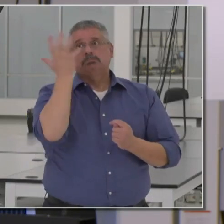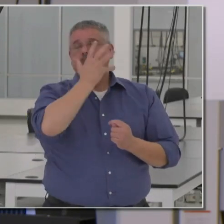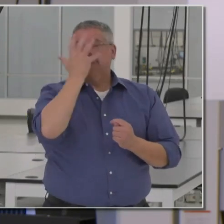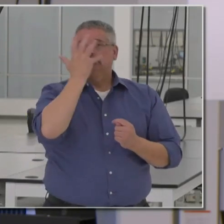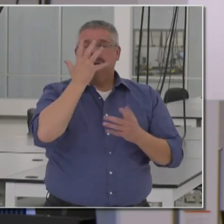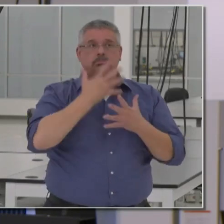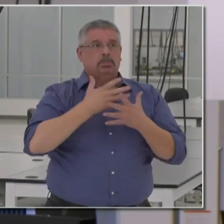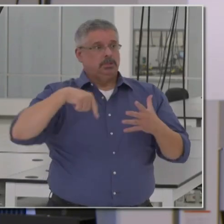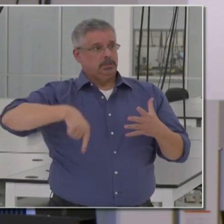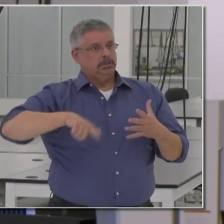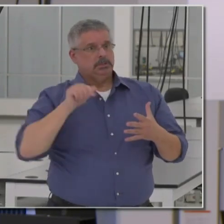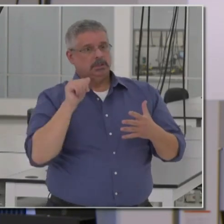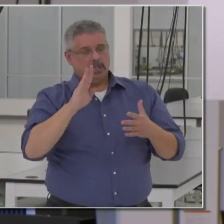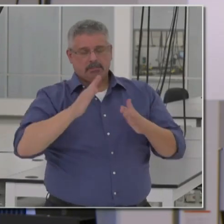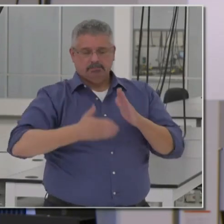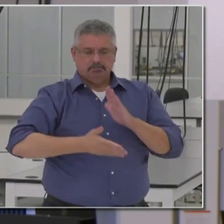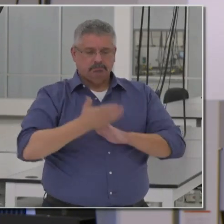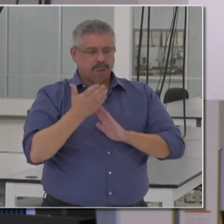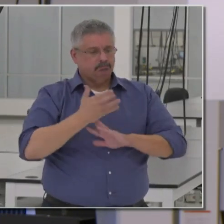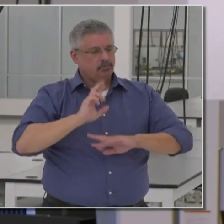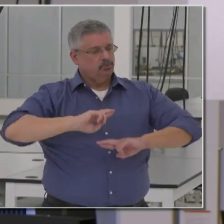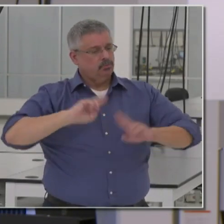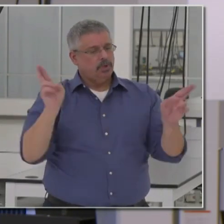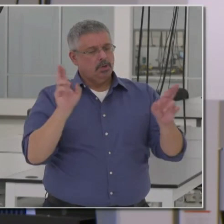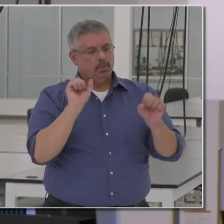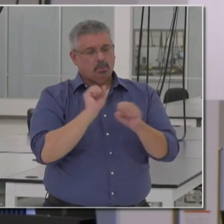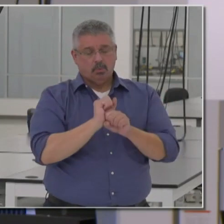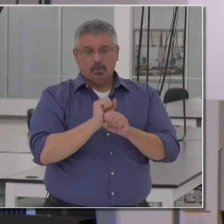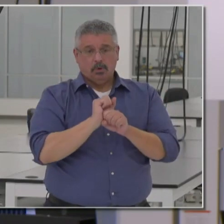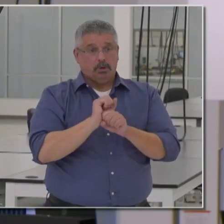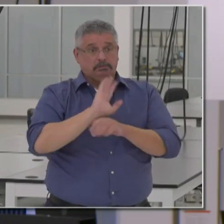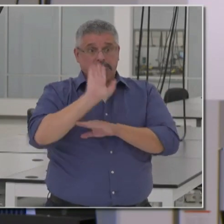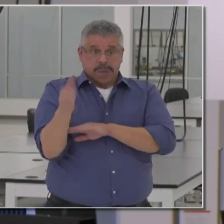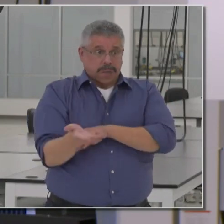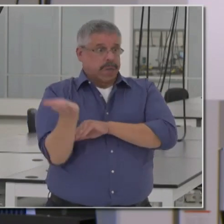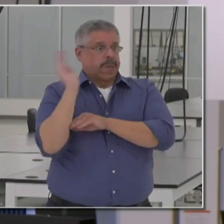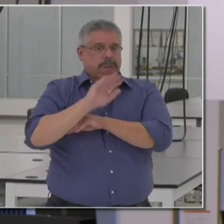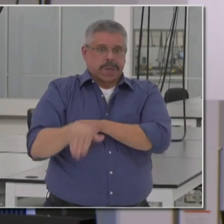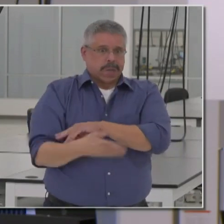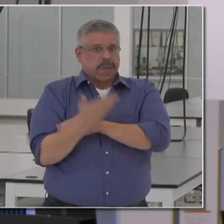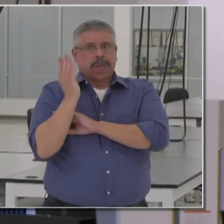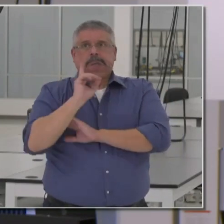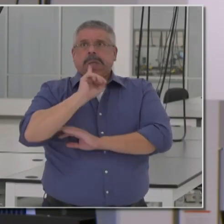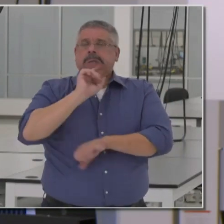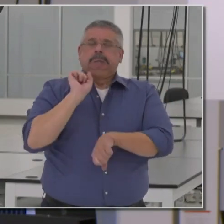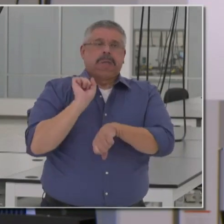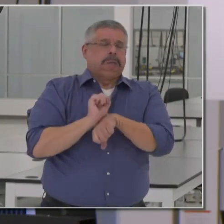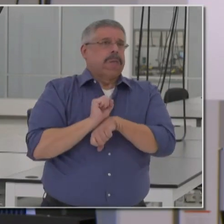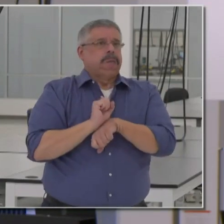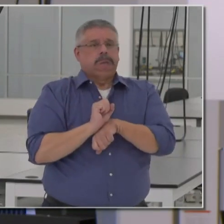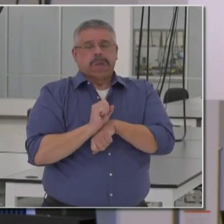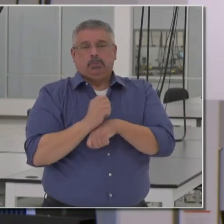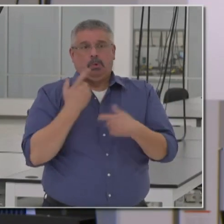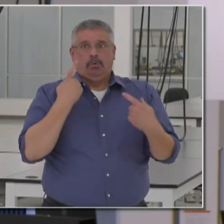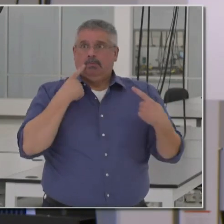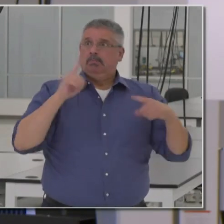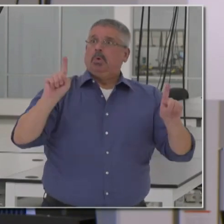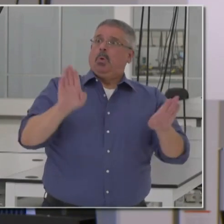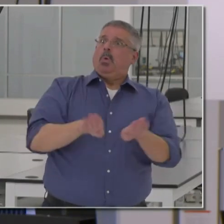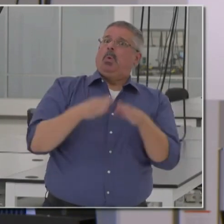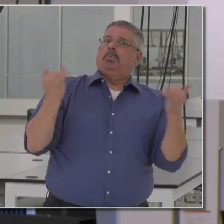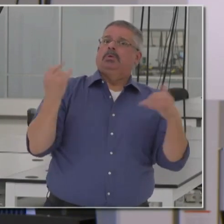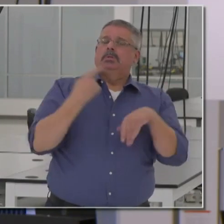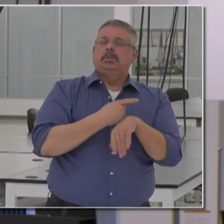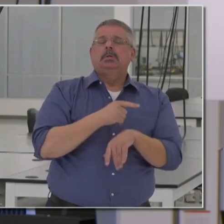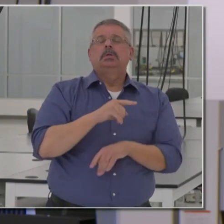get this lab up and running and working day and night, all weekends to make sure we reach today, but also Dr.